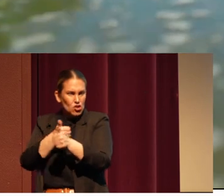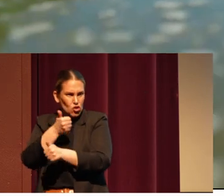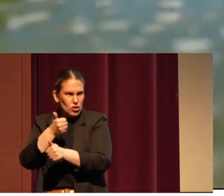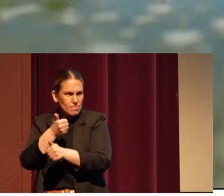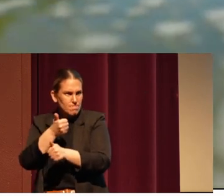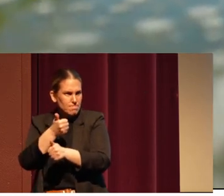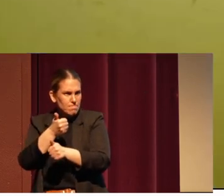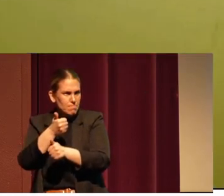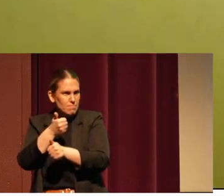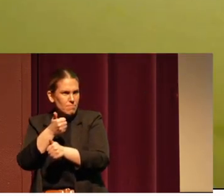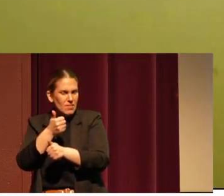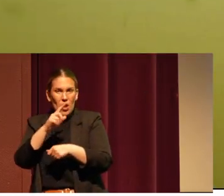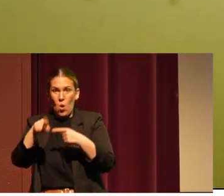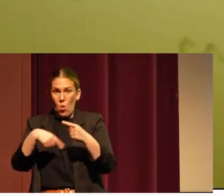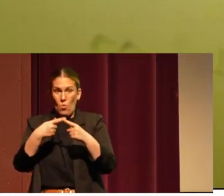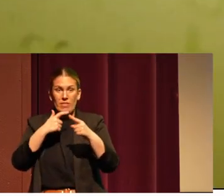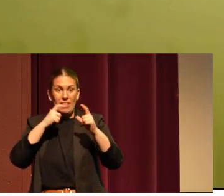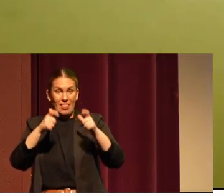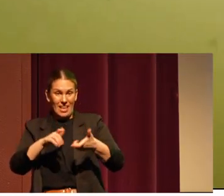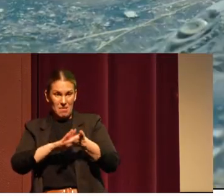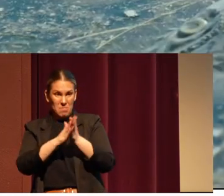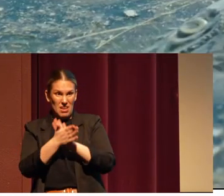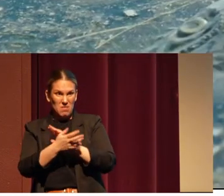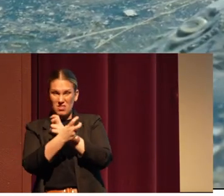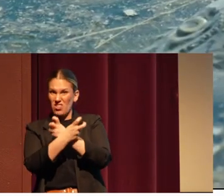lake becomes too toxic to touch.